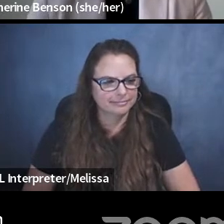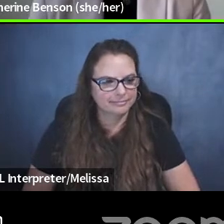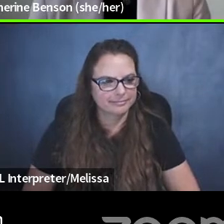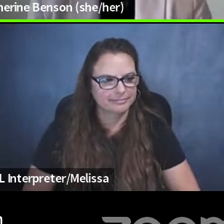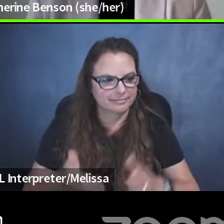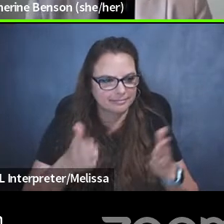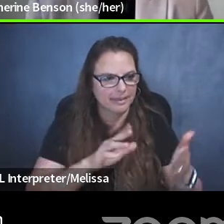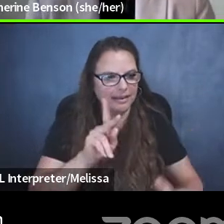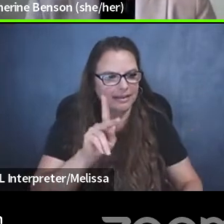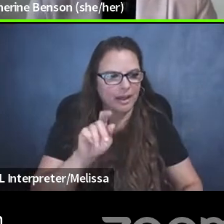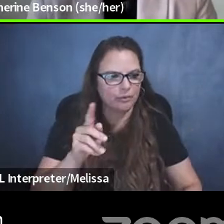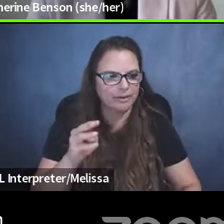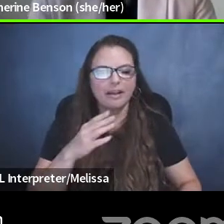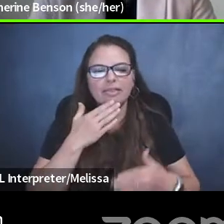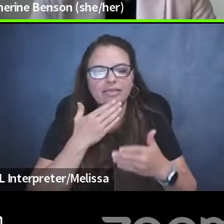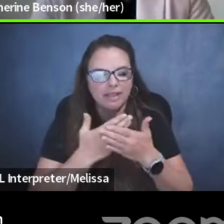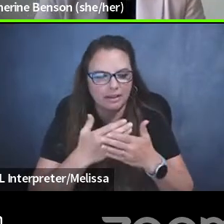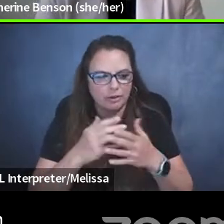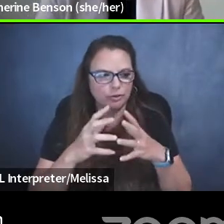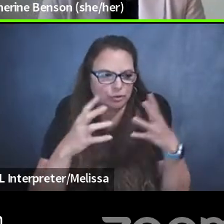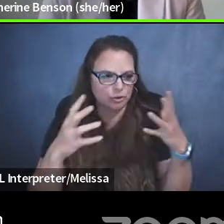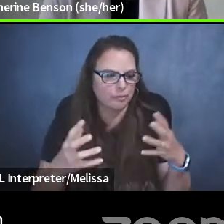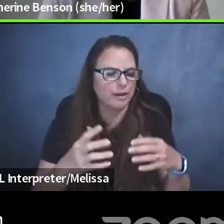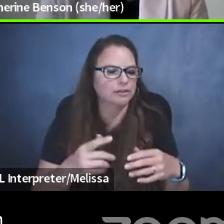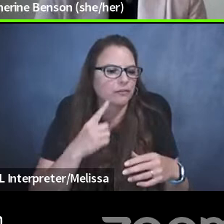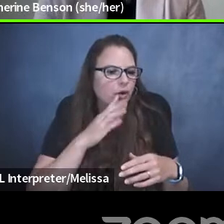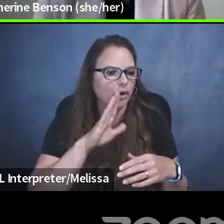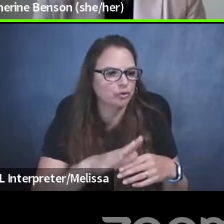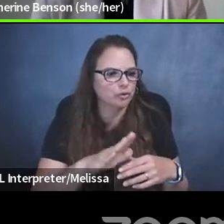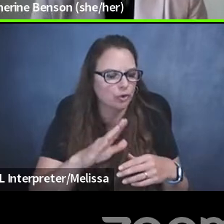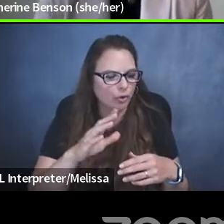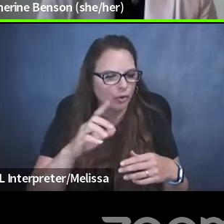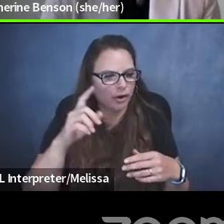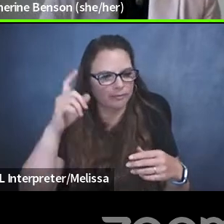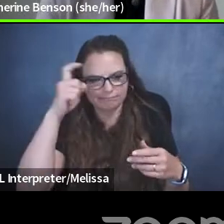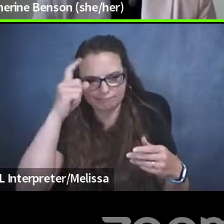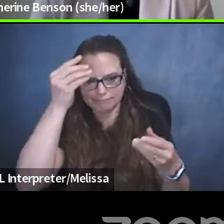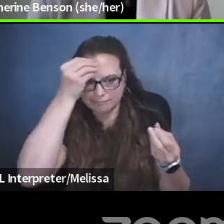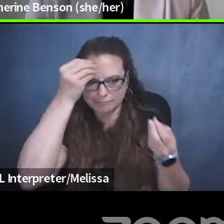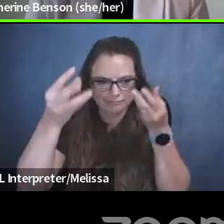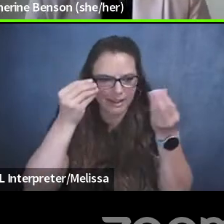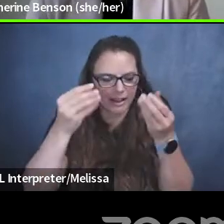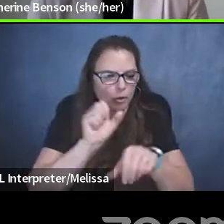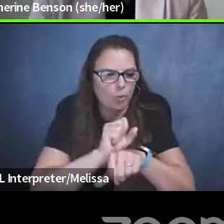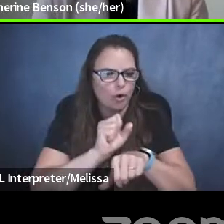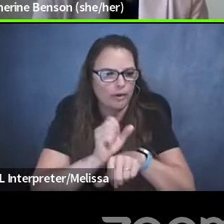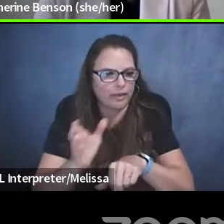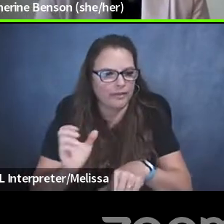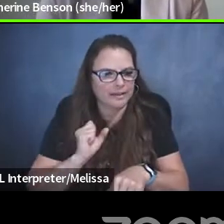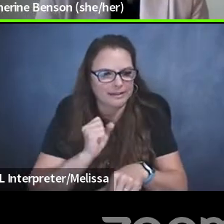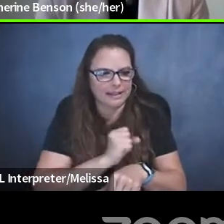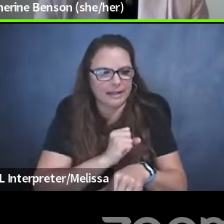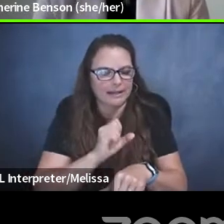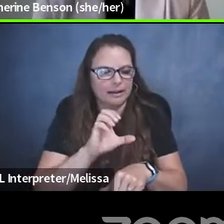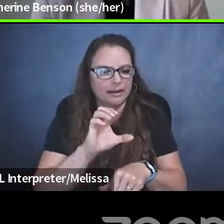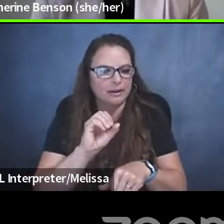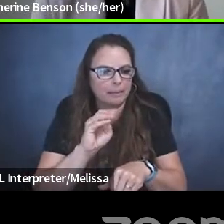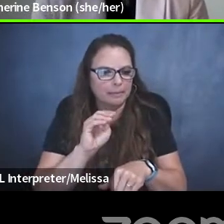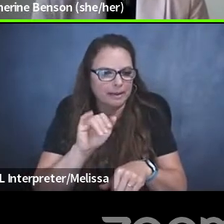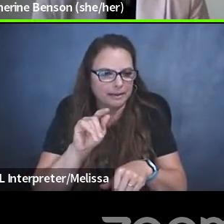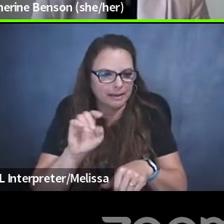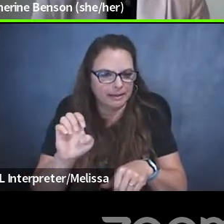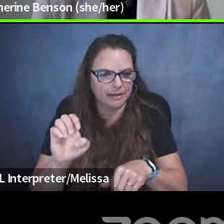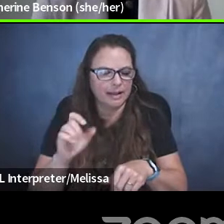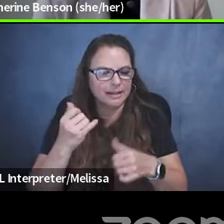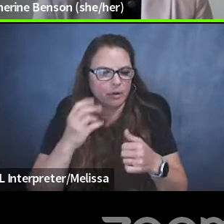Thank you so much, Megan. Thank you, as always, for your insights and your work at the Senate committee. I'd like now to pivot to the